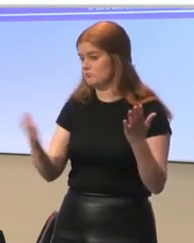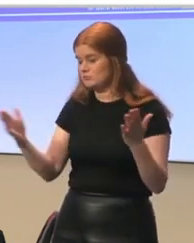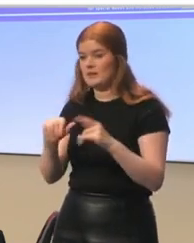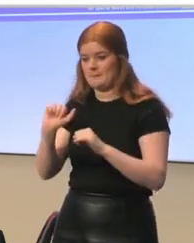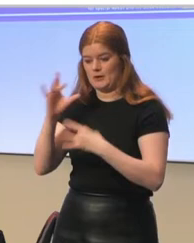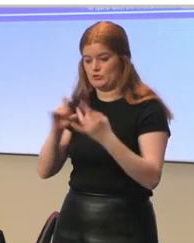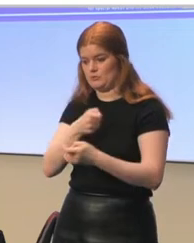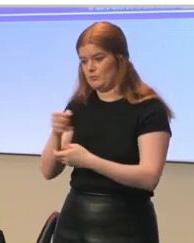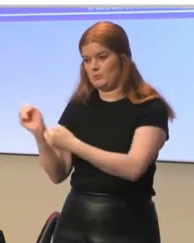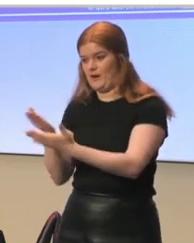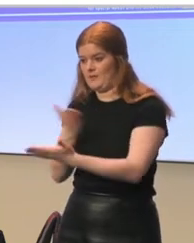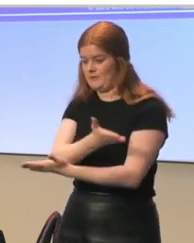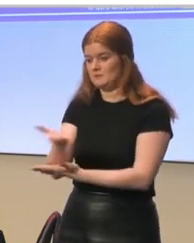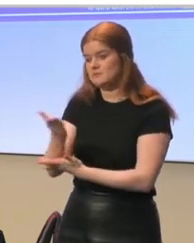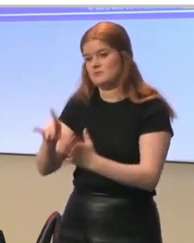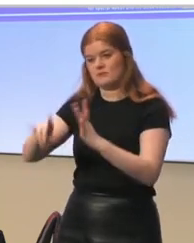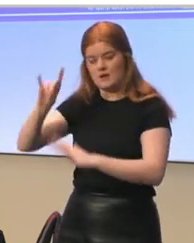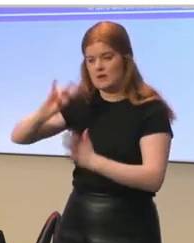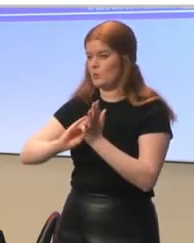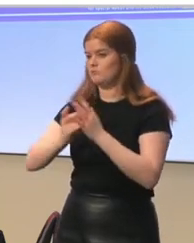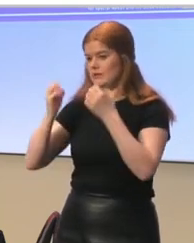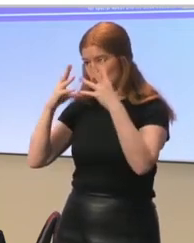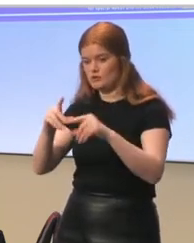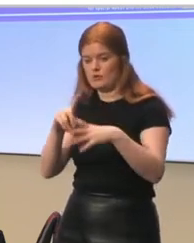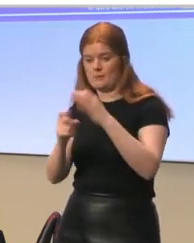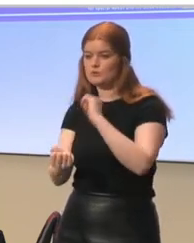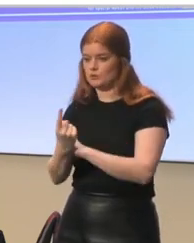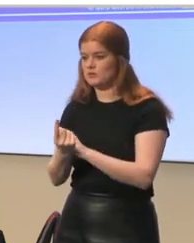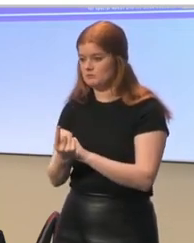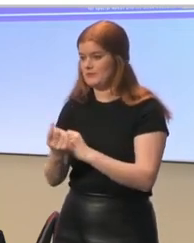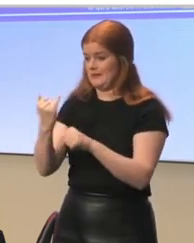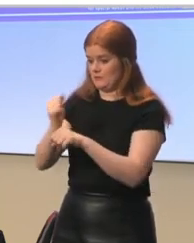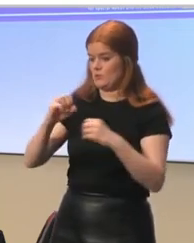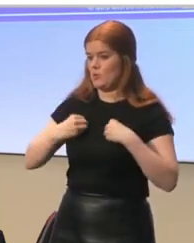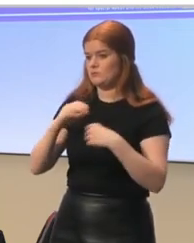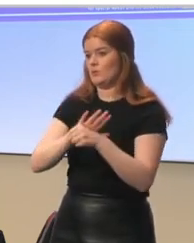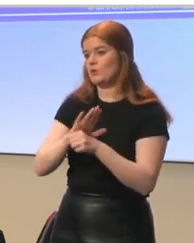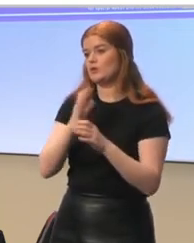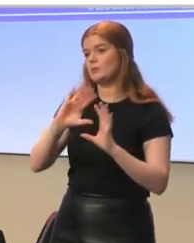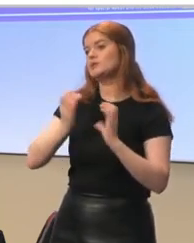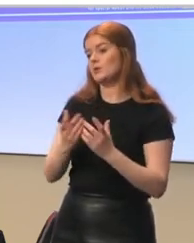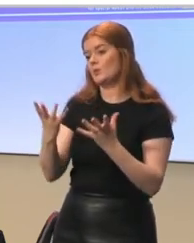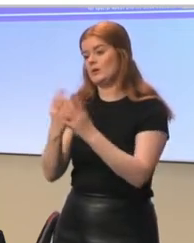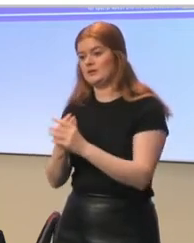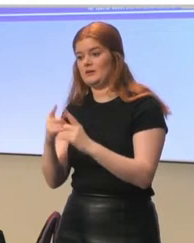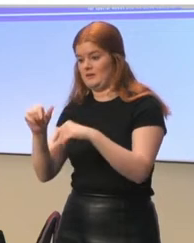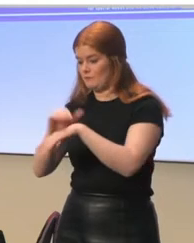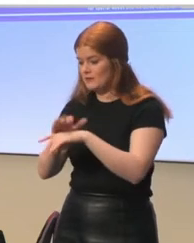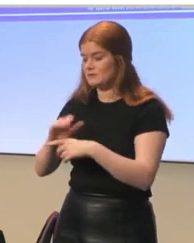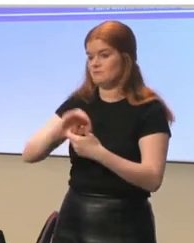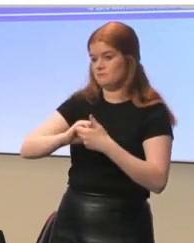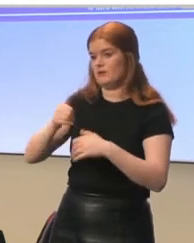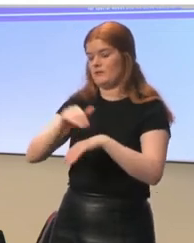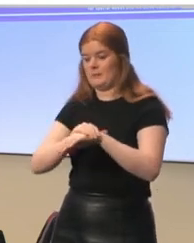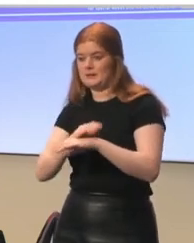provided with meaningful, high-quality educational opportunities in the local community alongside their friends and peers.